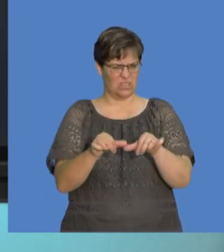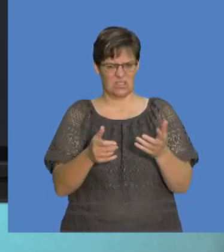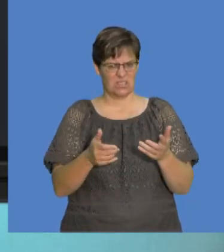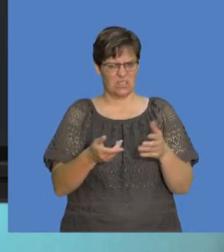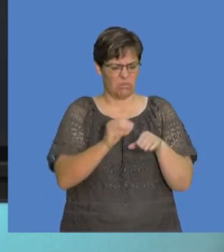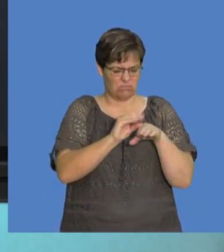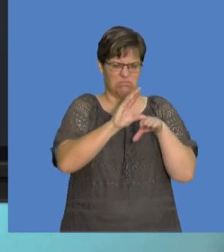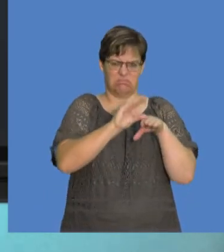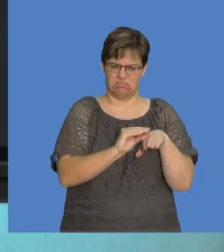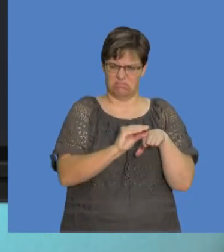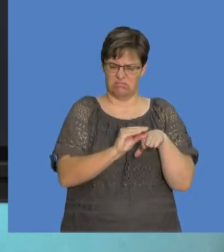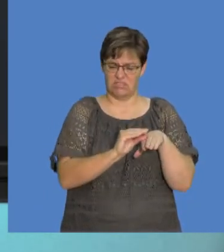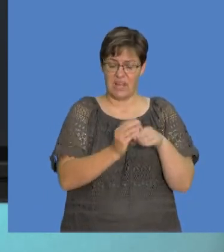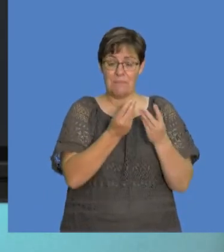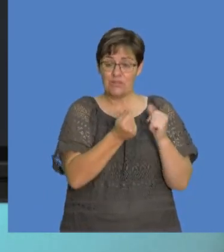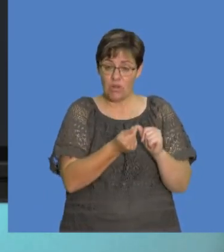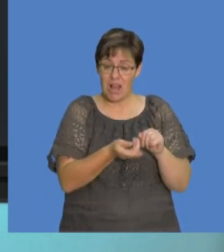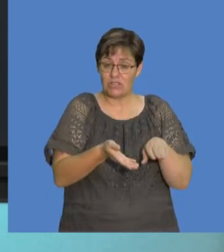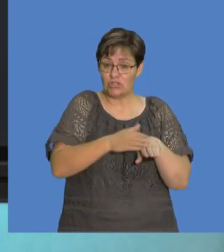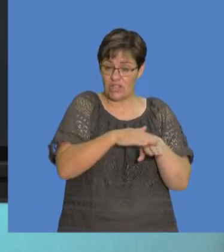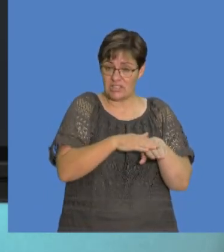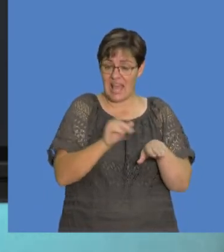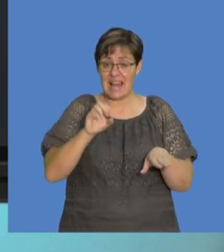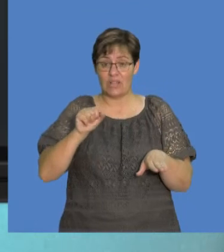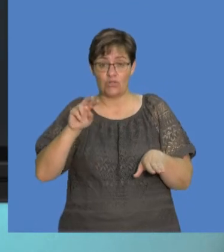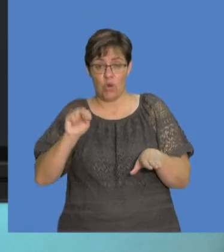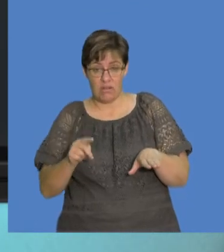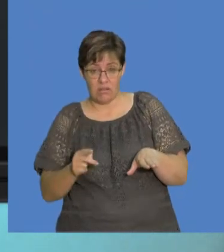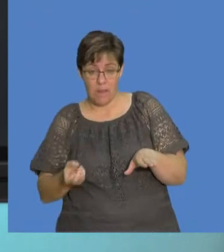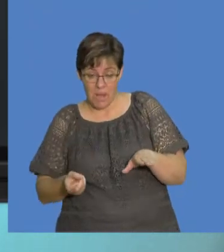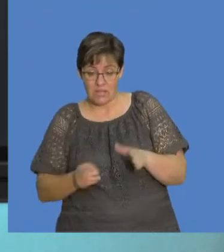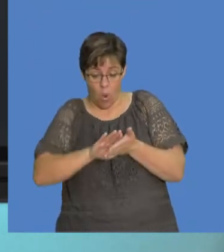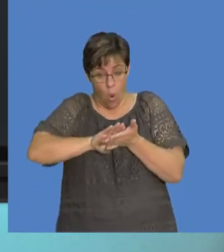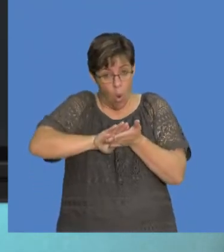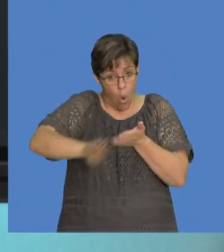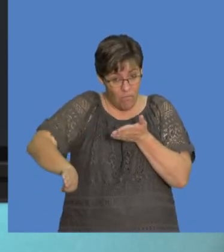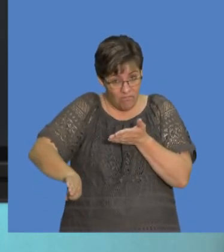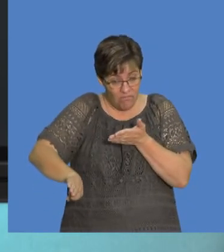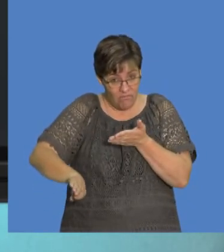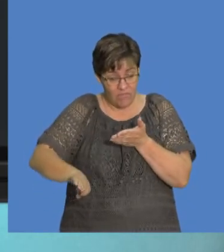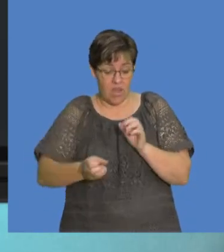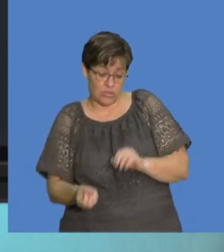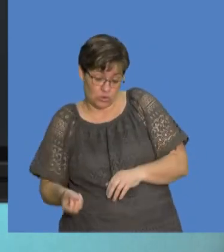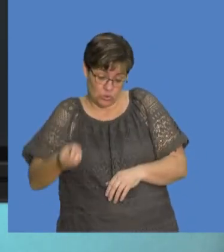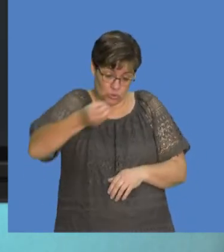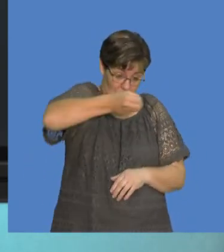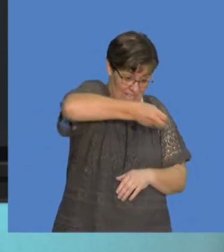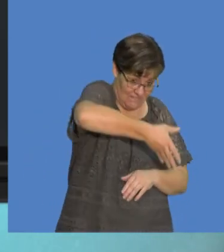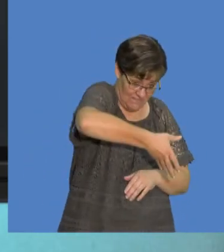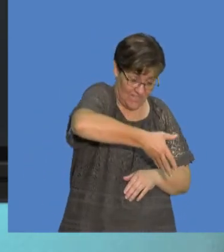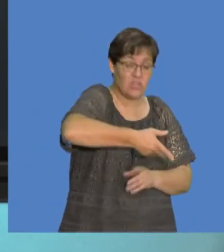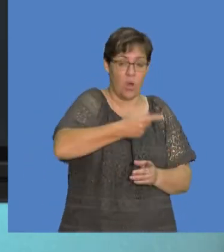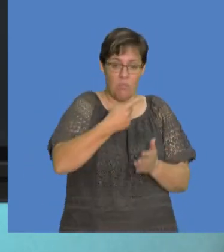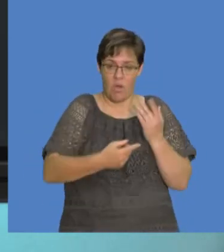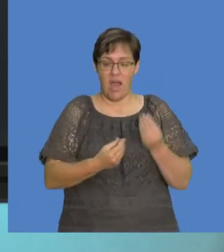quantized? Remember, for a material to be charged, electrons need to be either removed from it, for each to